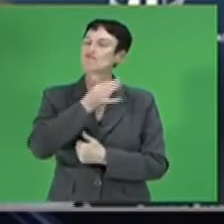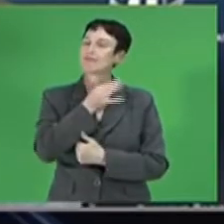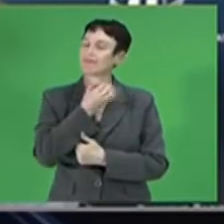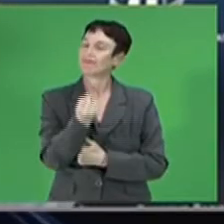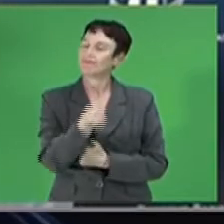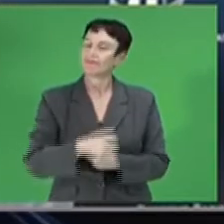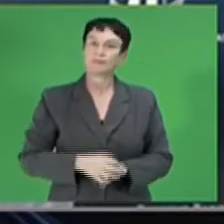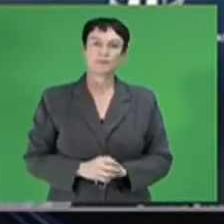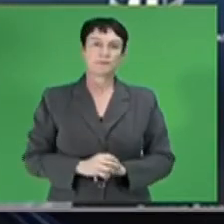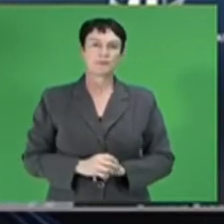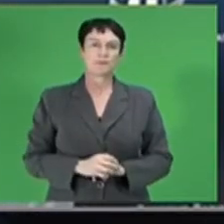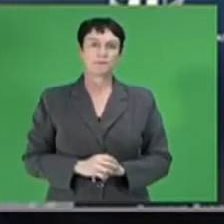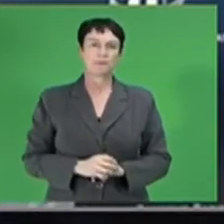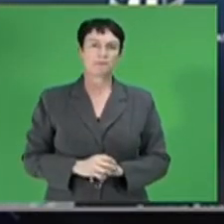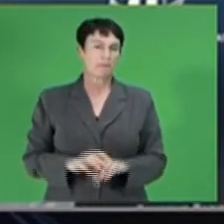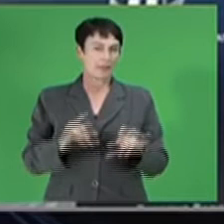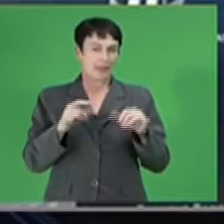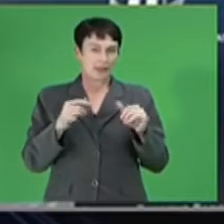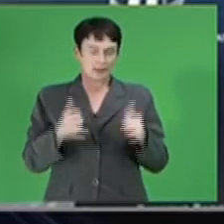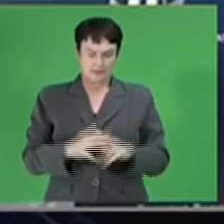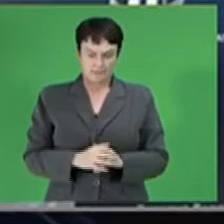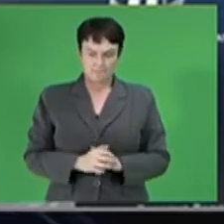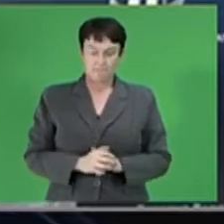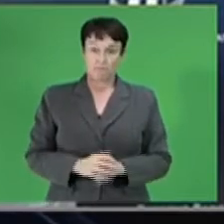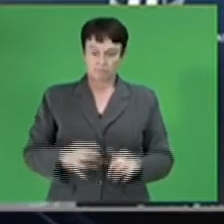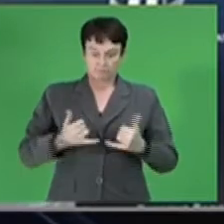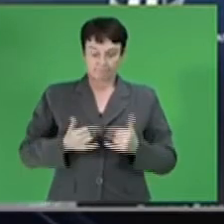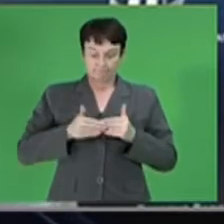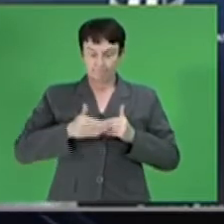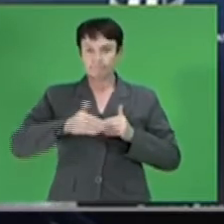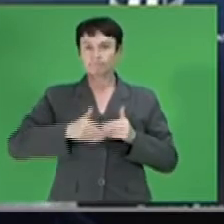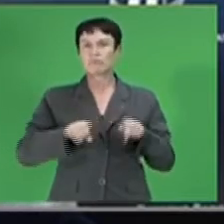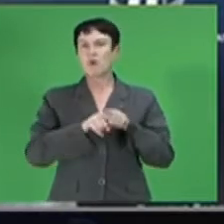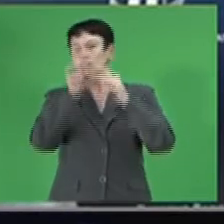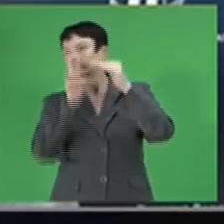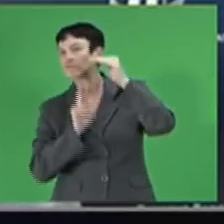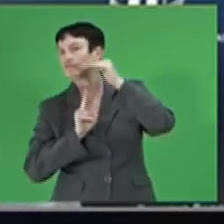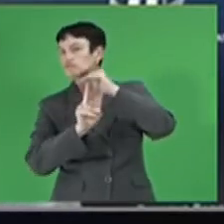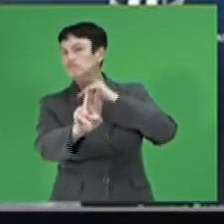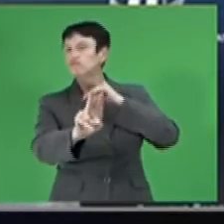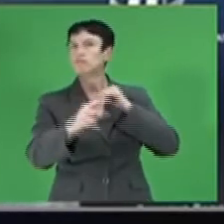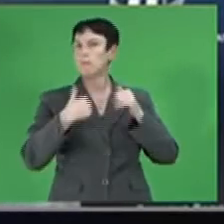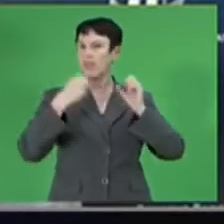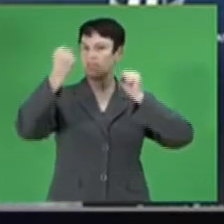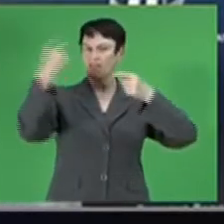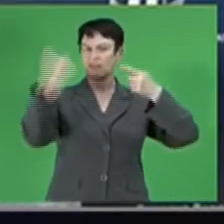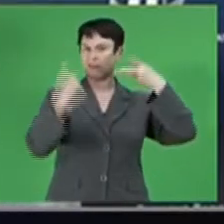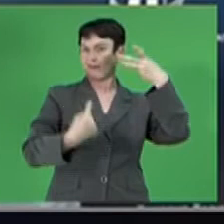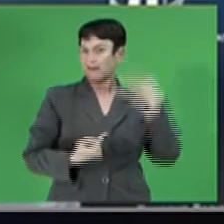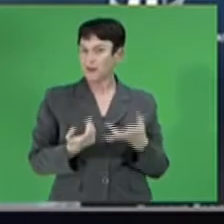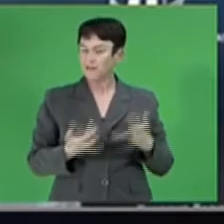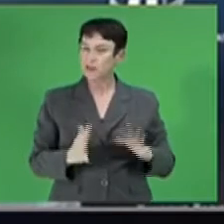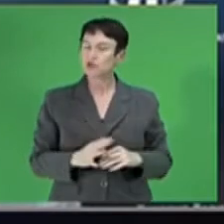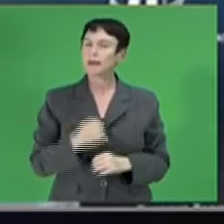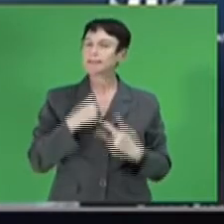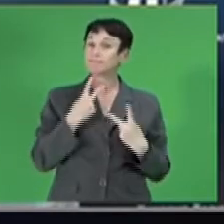Given the medium and long-term projections set out above, a weaker